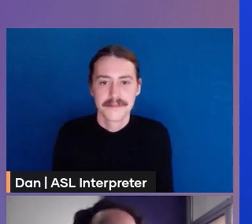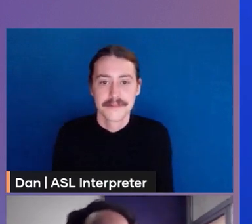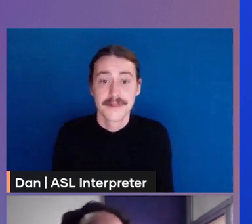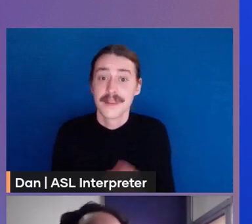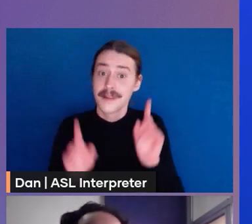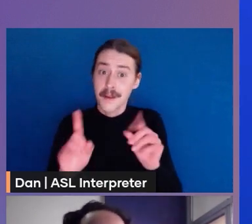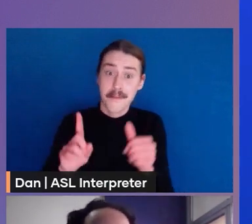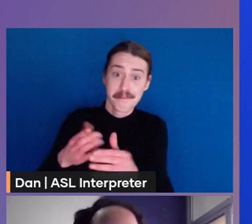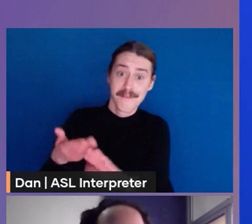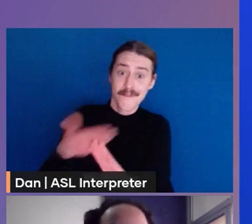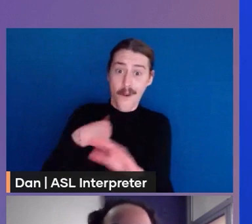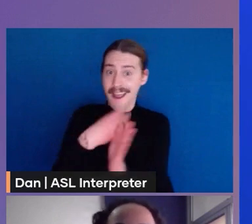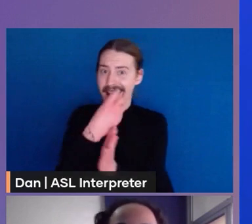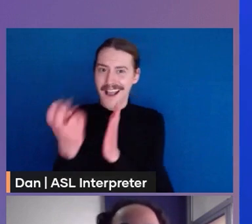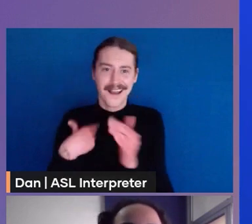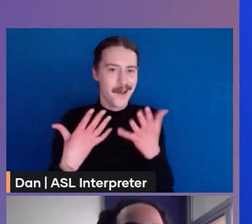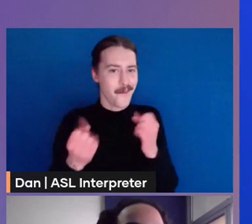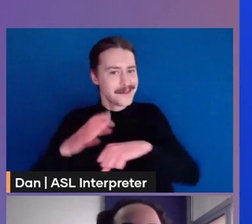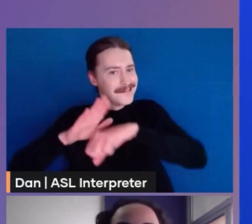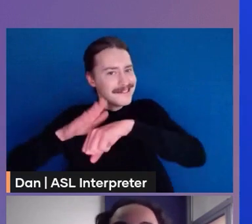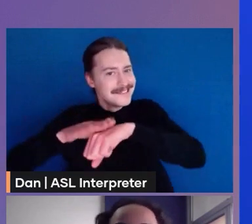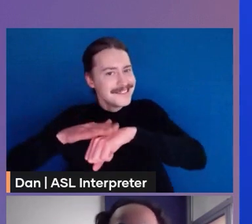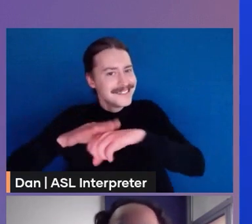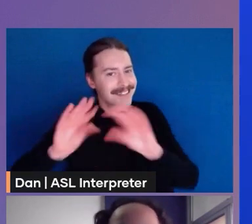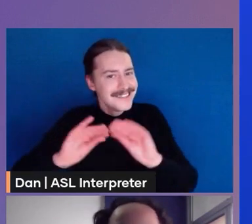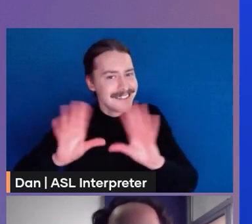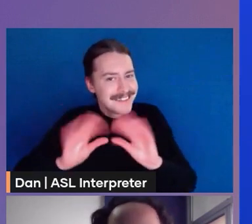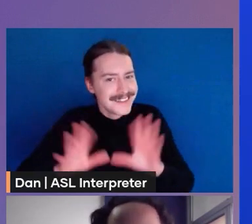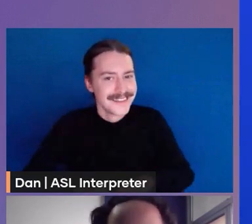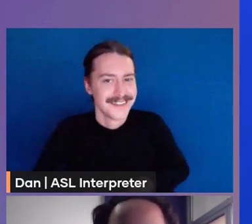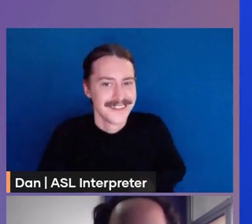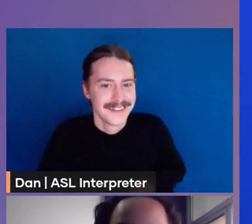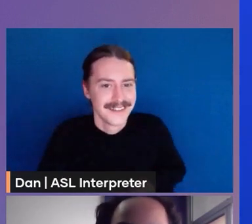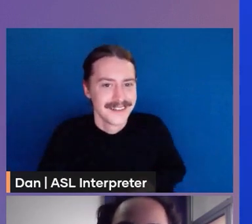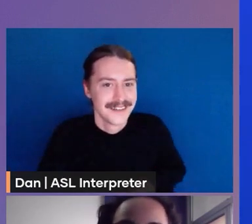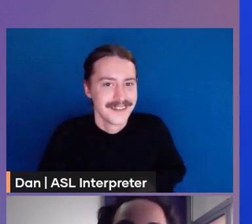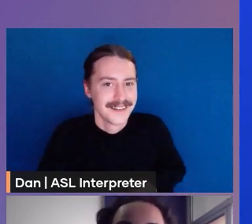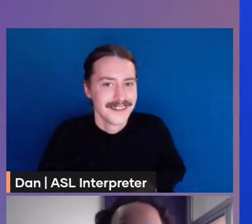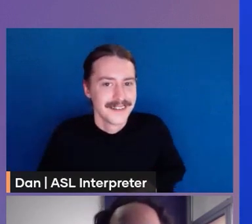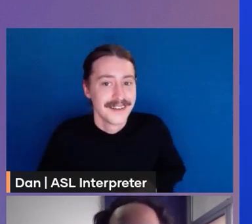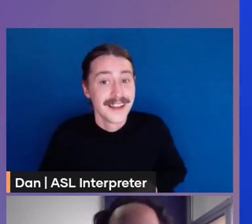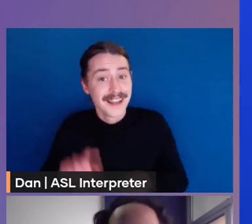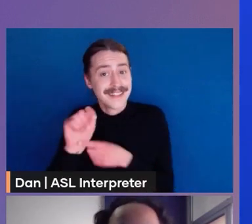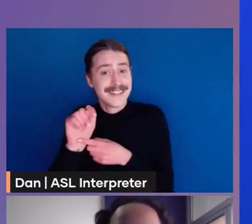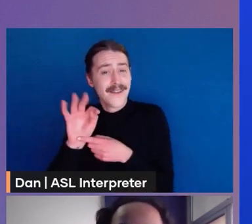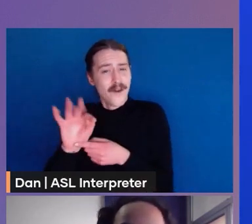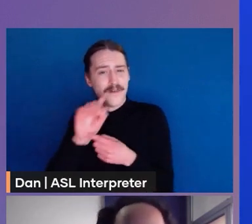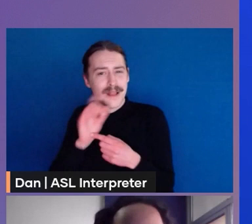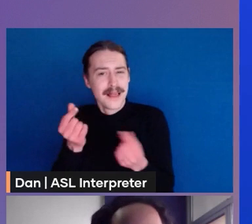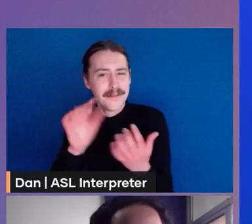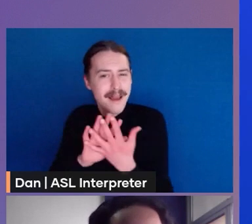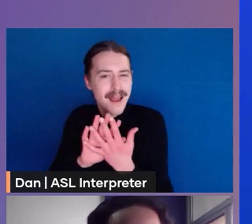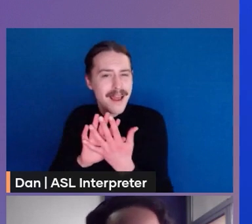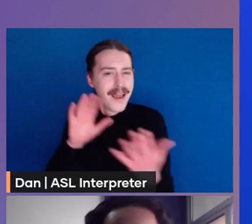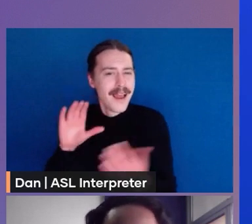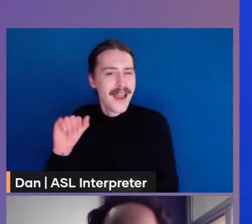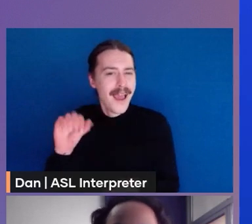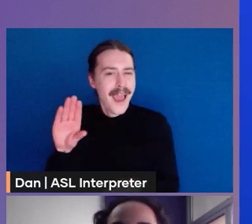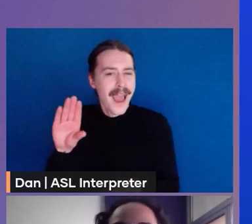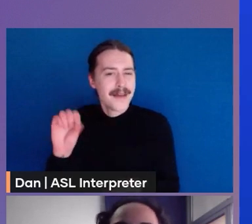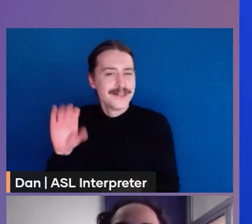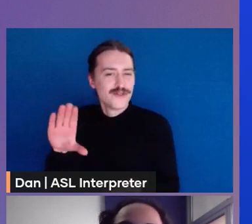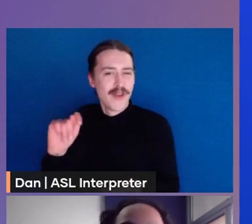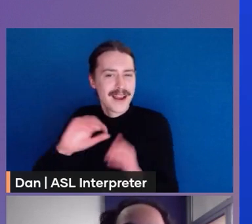disclaimer Terraform as a layer of abstraction on the way that we use the cloud as we saw in the previous slide